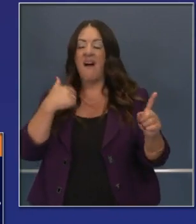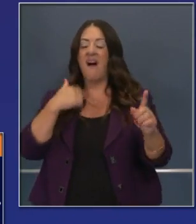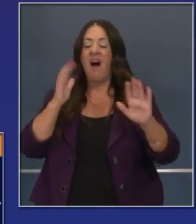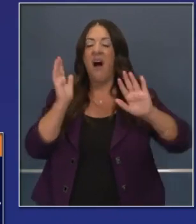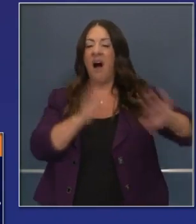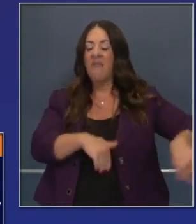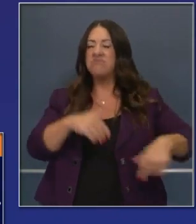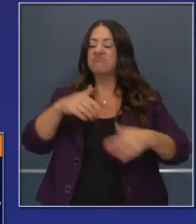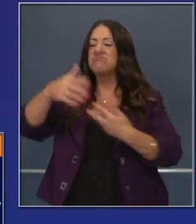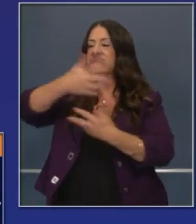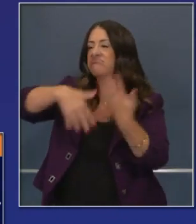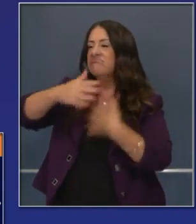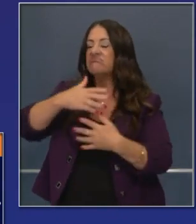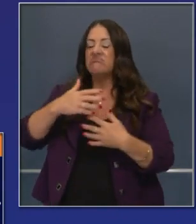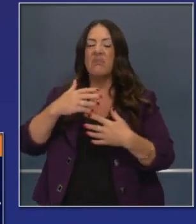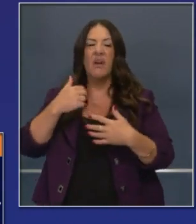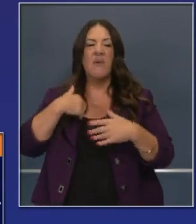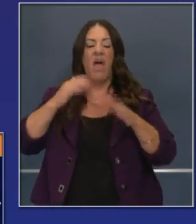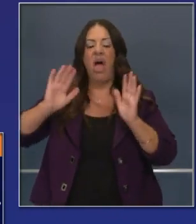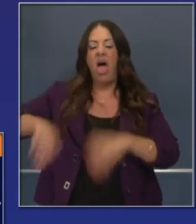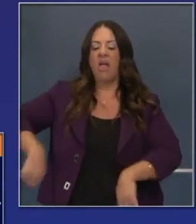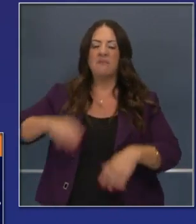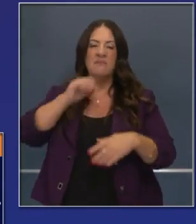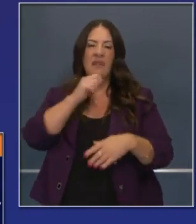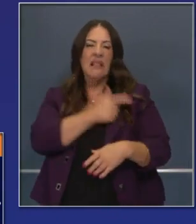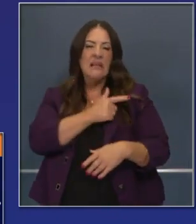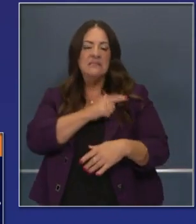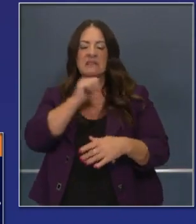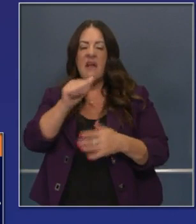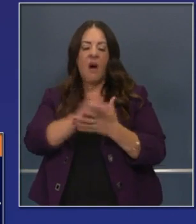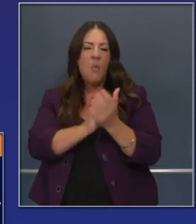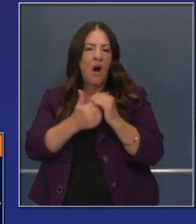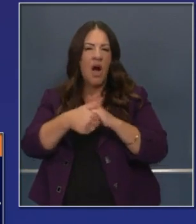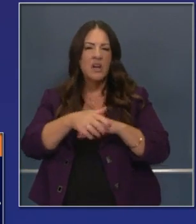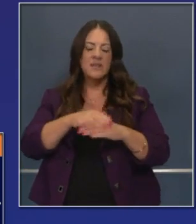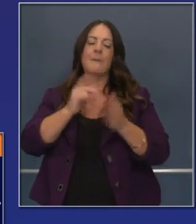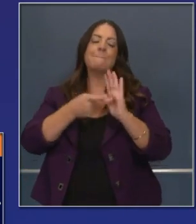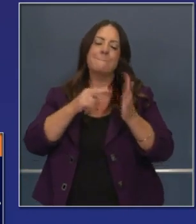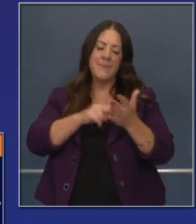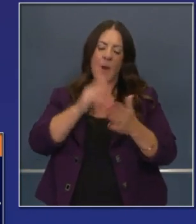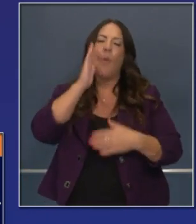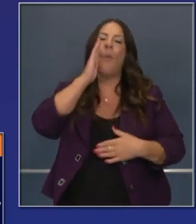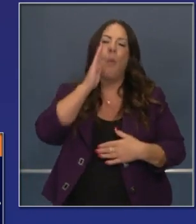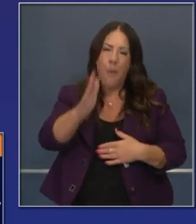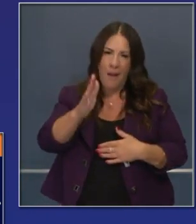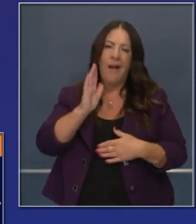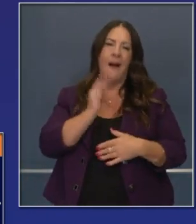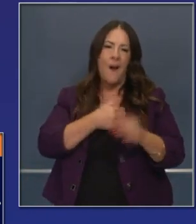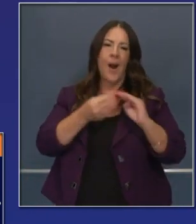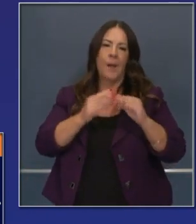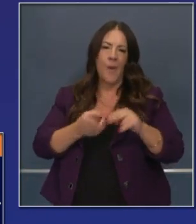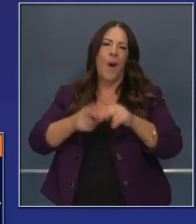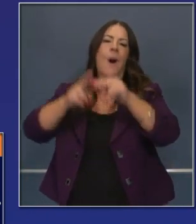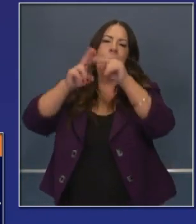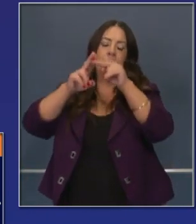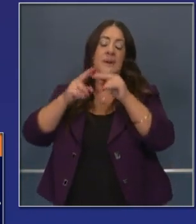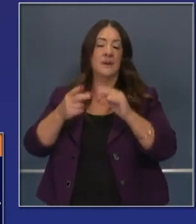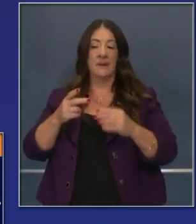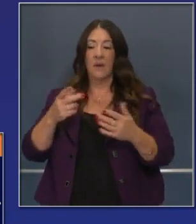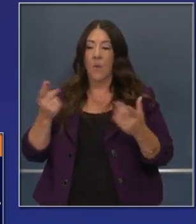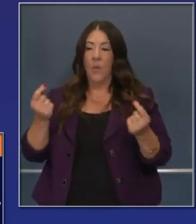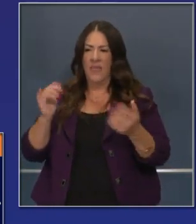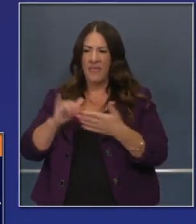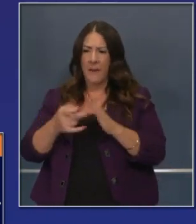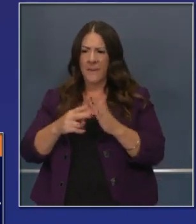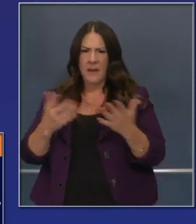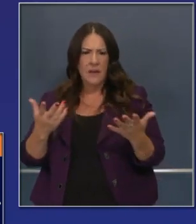hand washing and hygiene, these numbers can start to tip back up, and that's going to put pressure on our tiered plan and put pressure on our